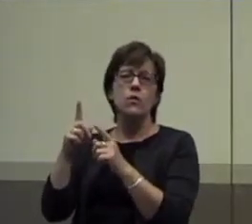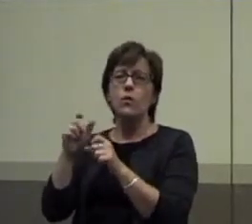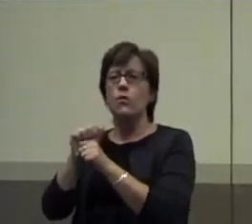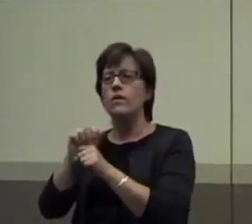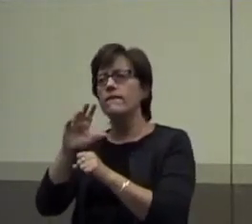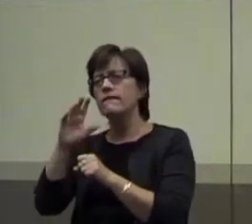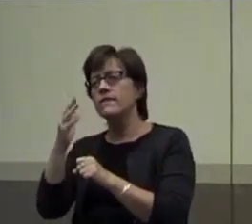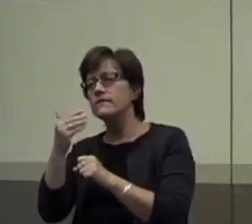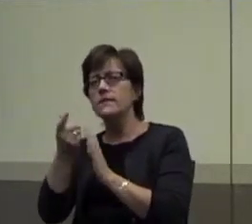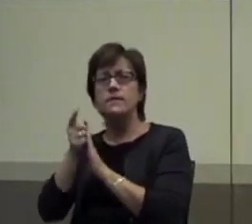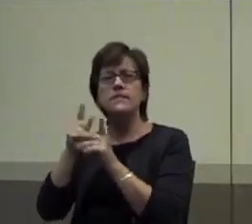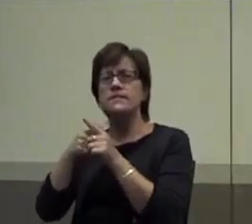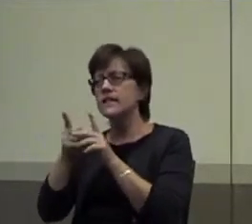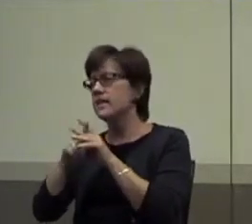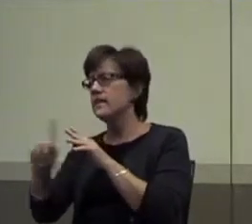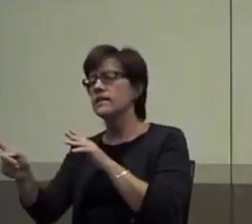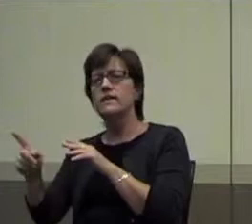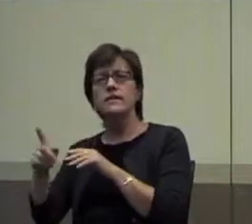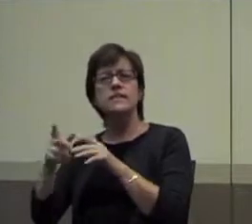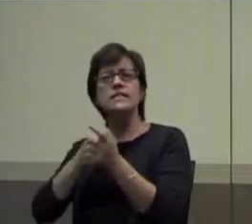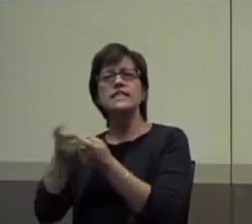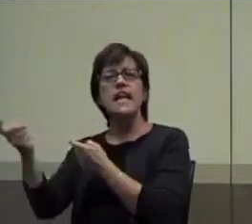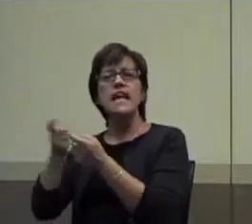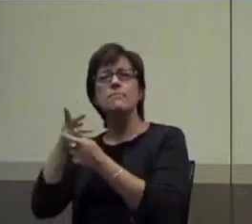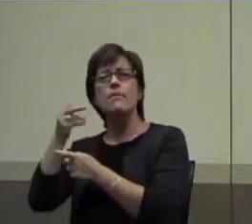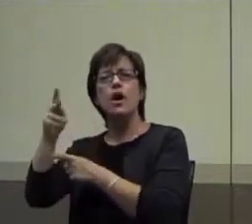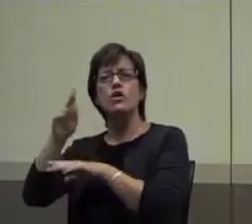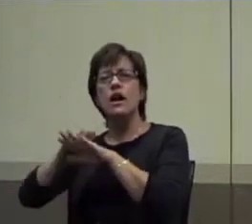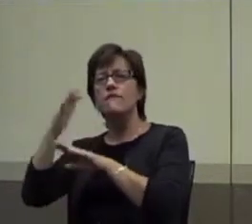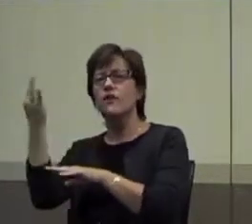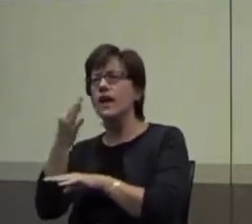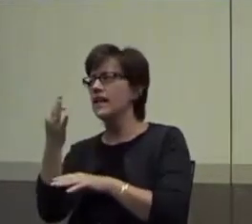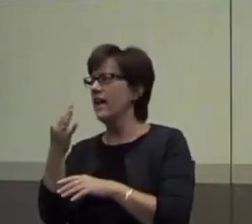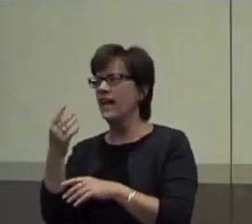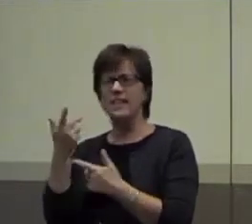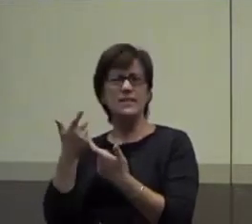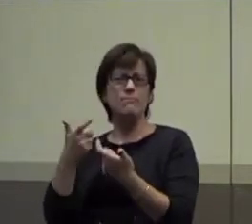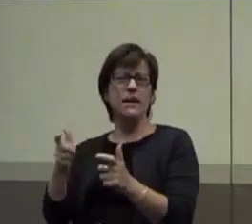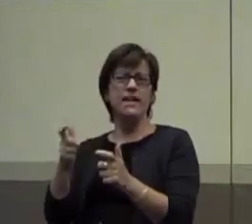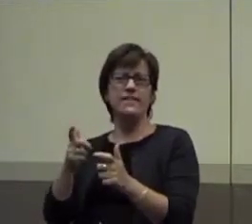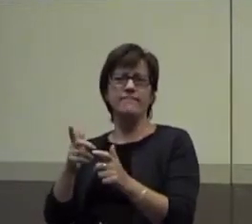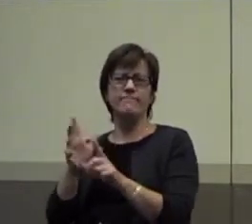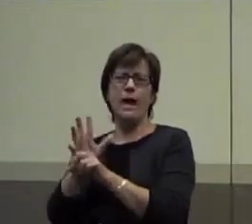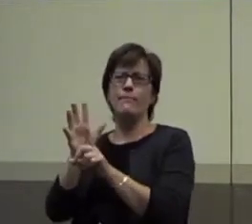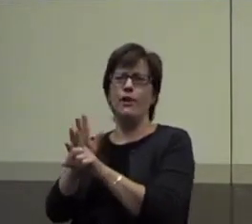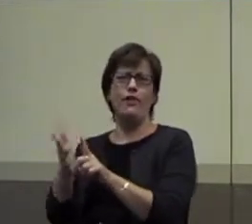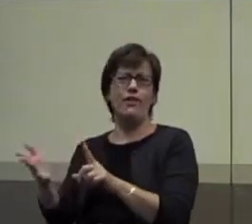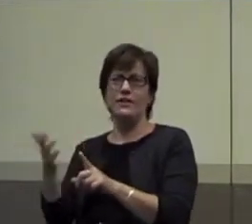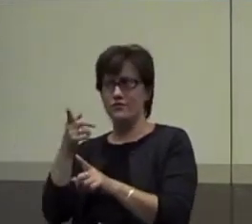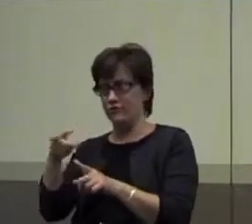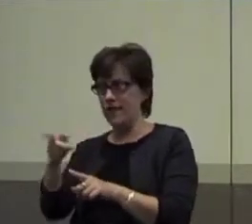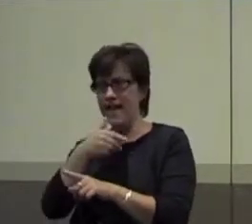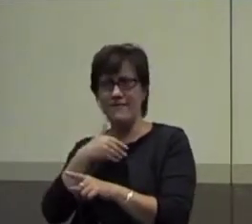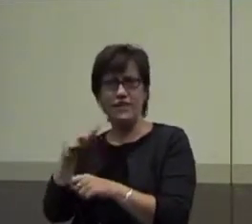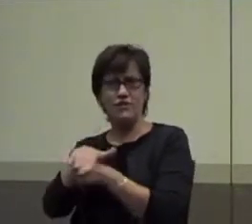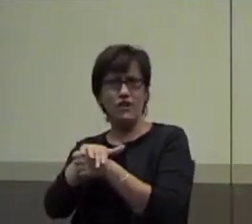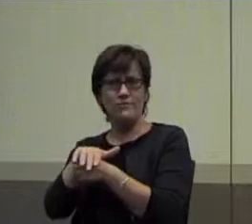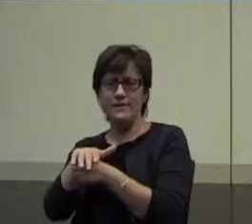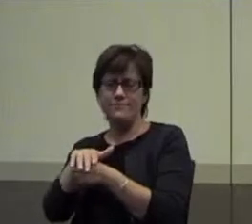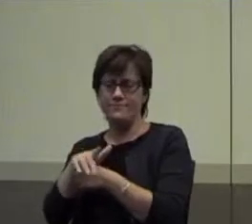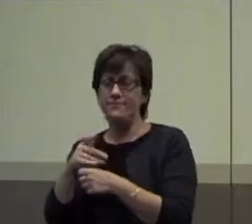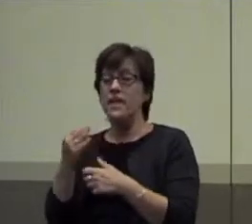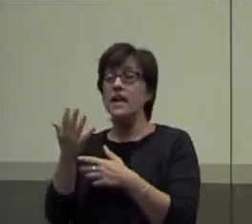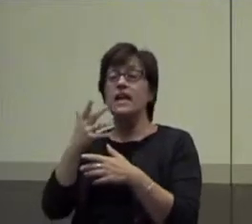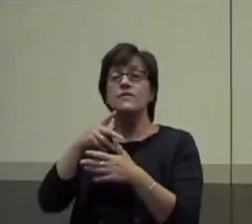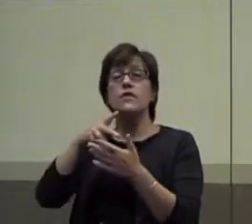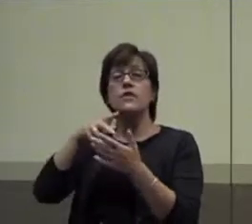those out here? Skate parks? It's a big Oregon thing. But if the student is in seat and on task for the